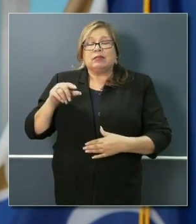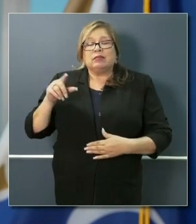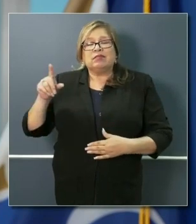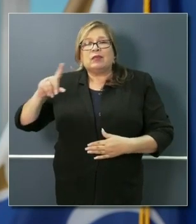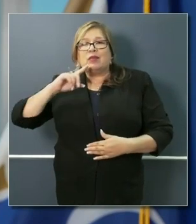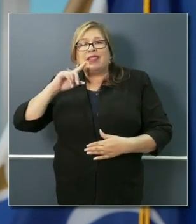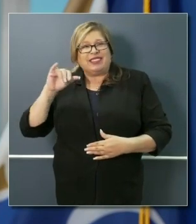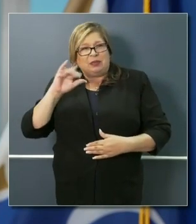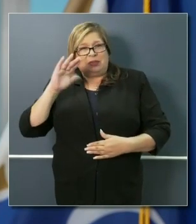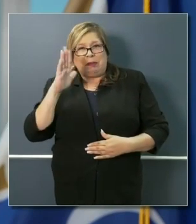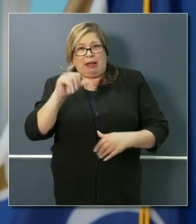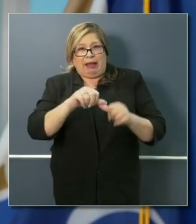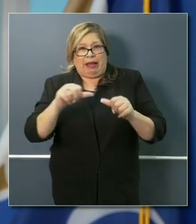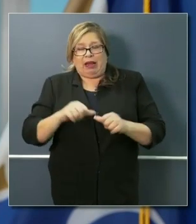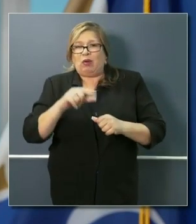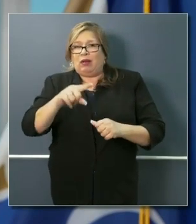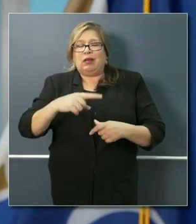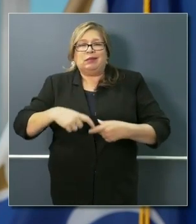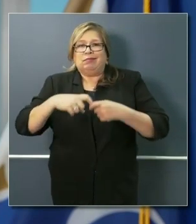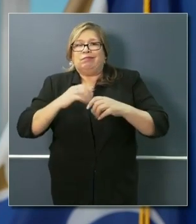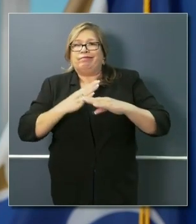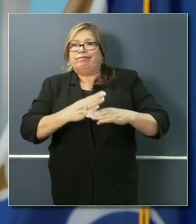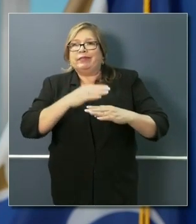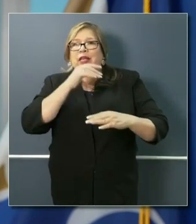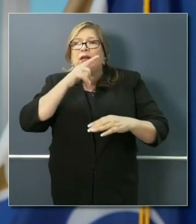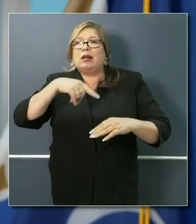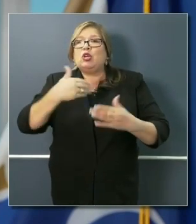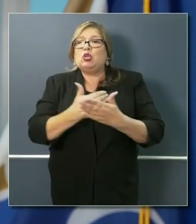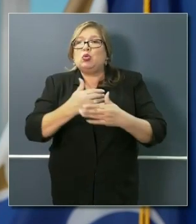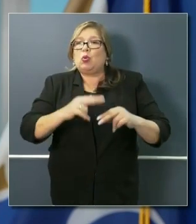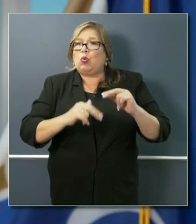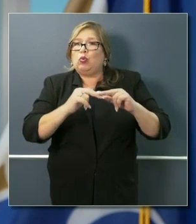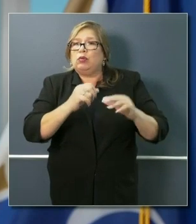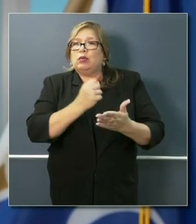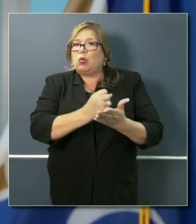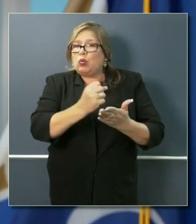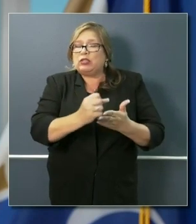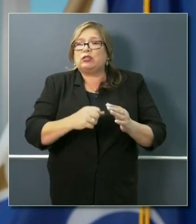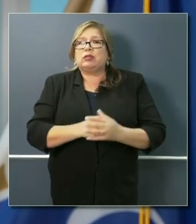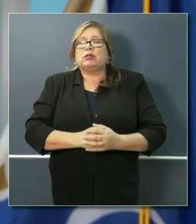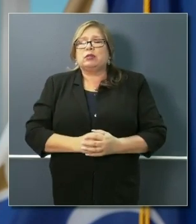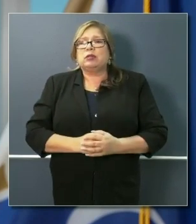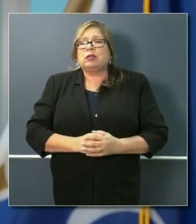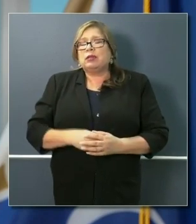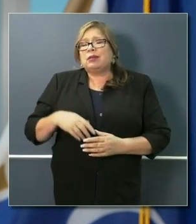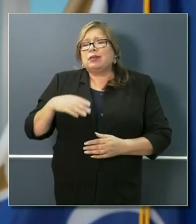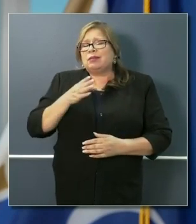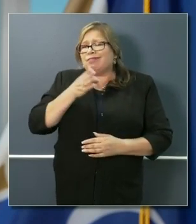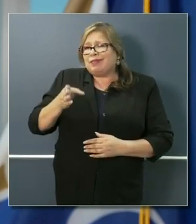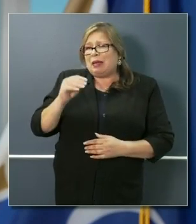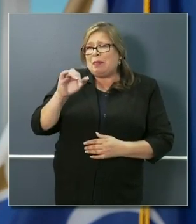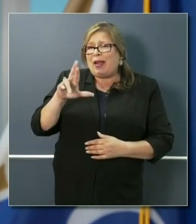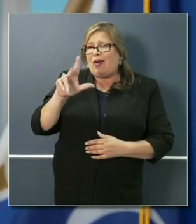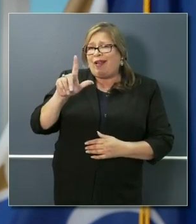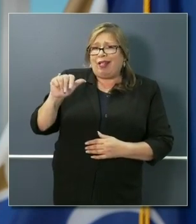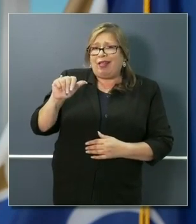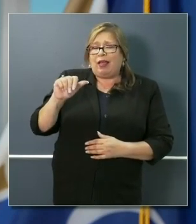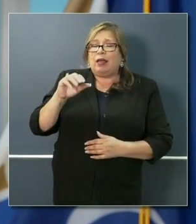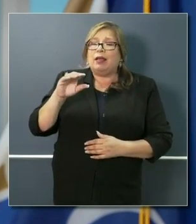that prohibit most construction. There looks to be a patchwork in California. The mayor of L.A. is taking a different take.